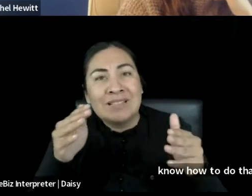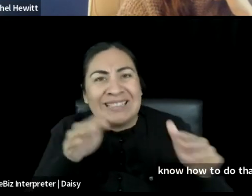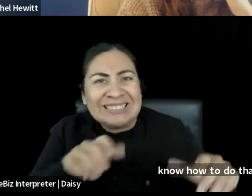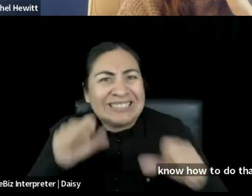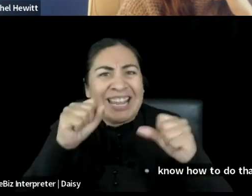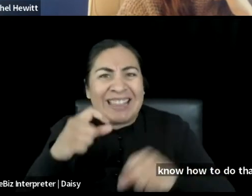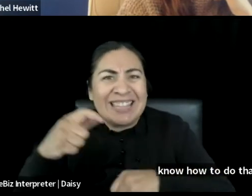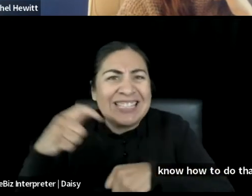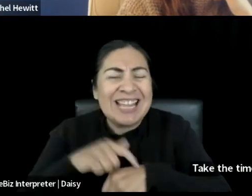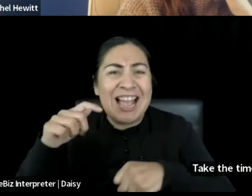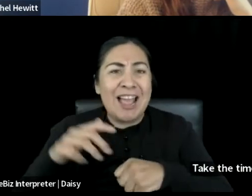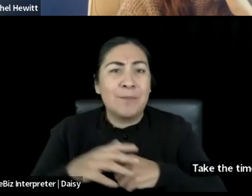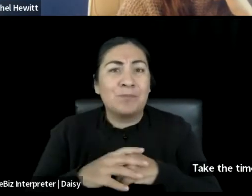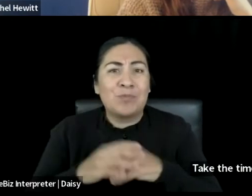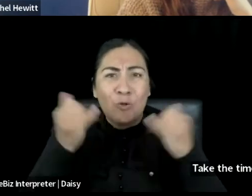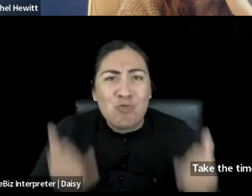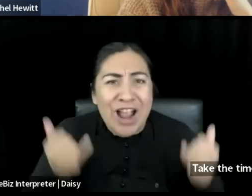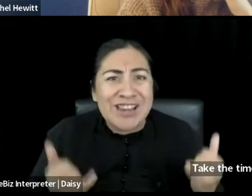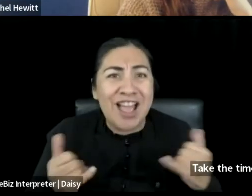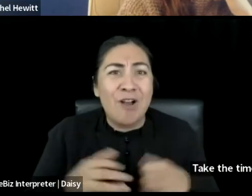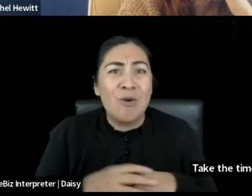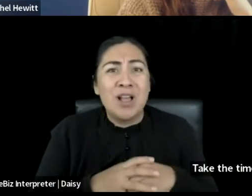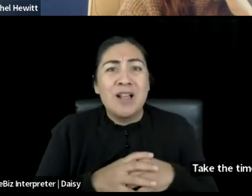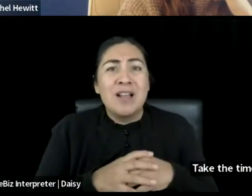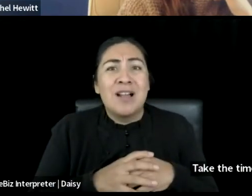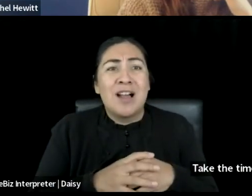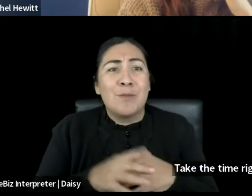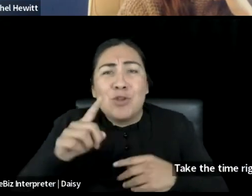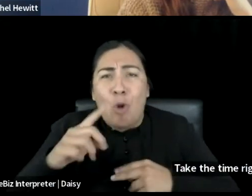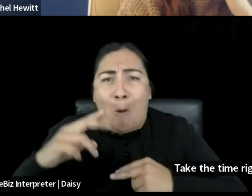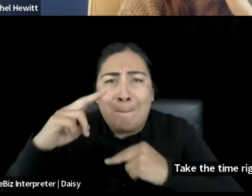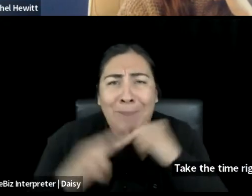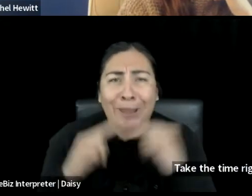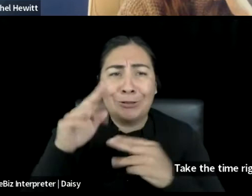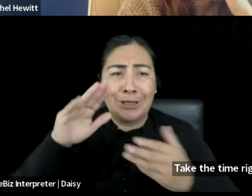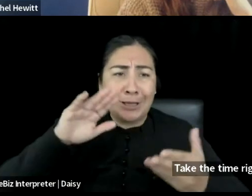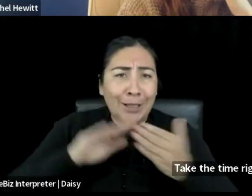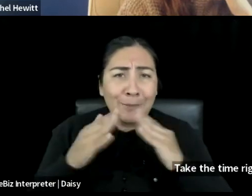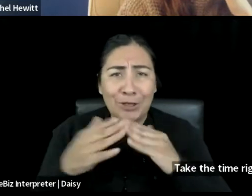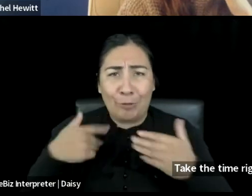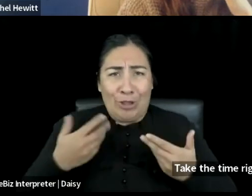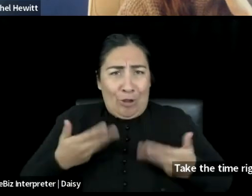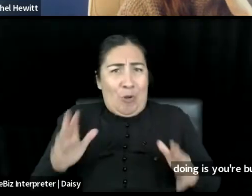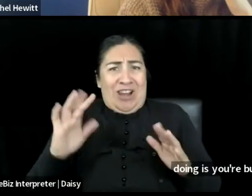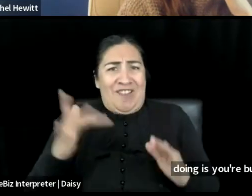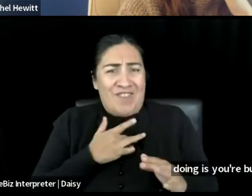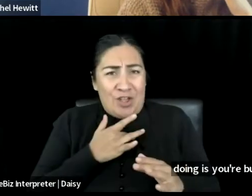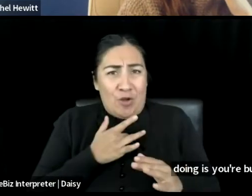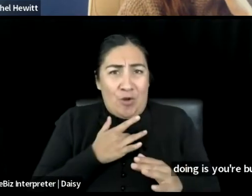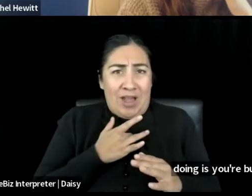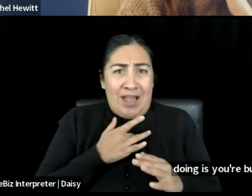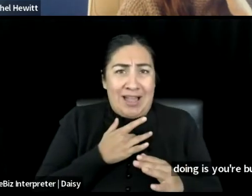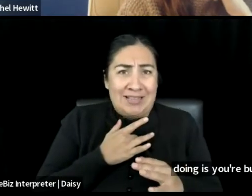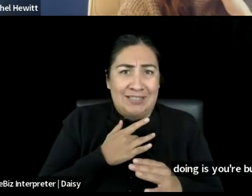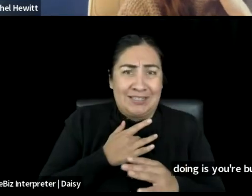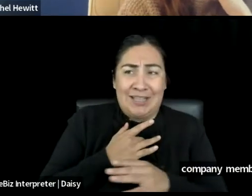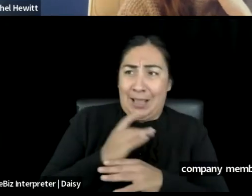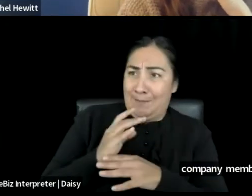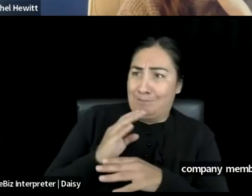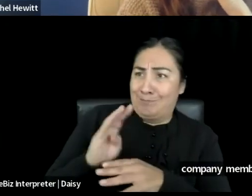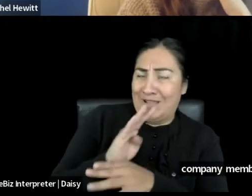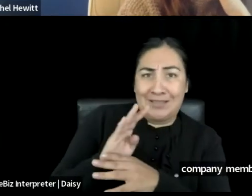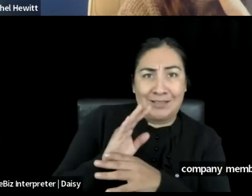not to mention what you're doing. You're building community. We already feel as company members that we're doing the impossible. We're deciding